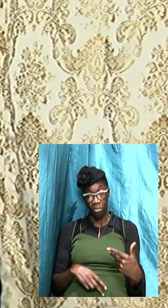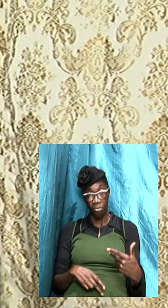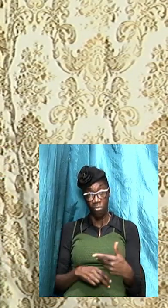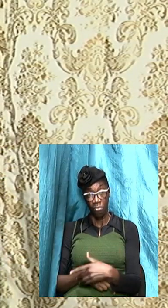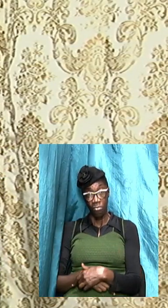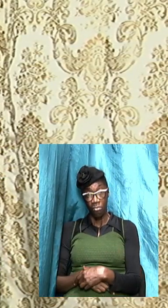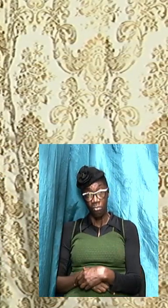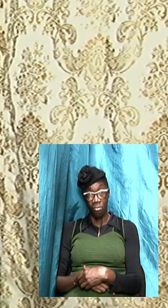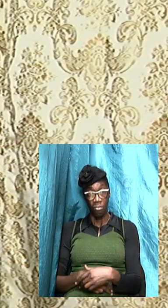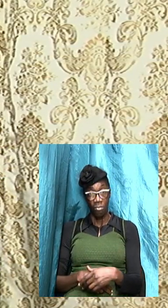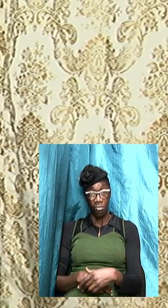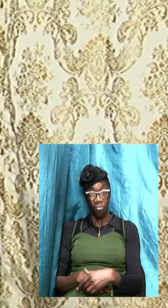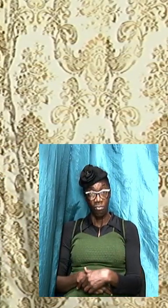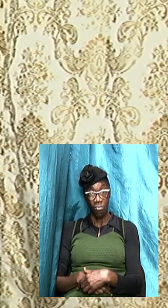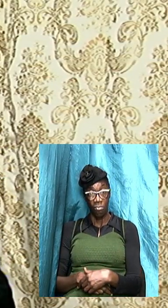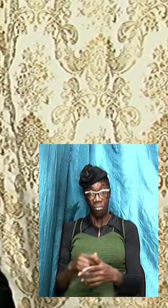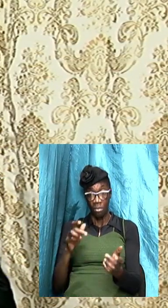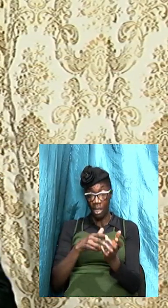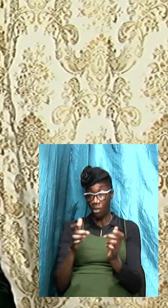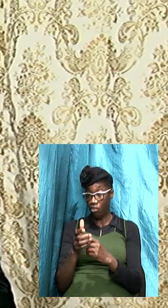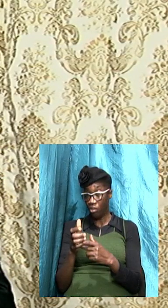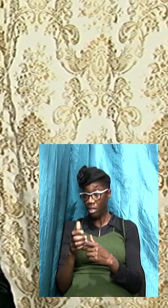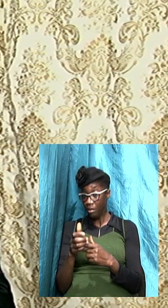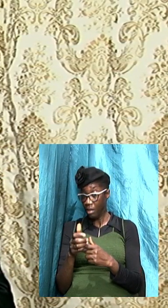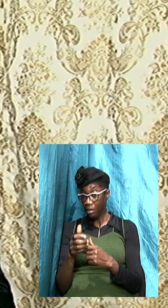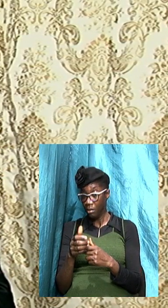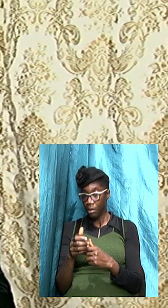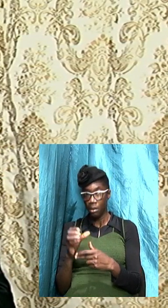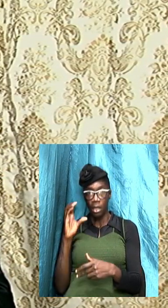but gospel jesus was a serious man you know